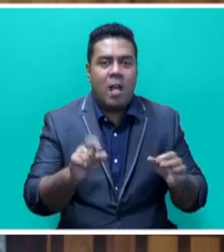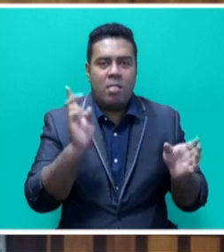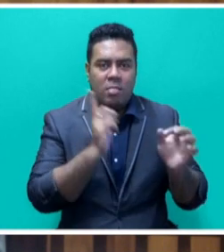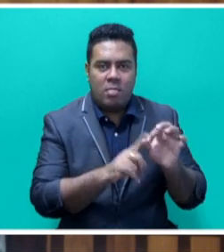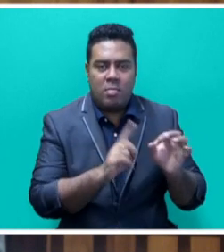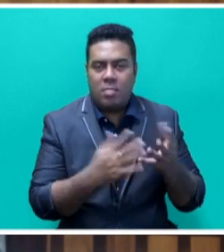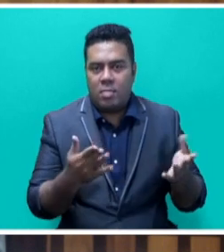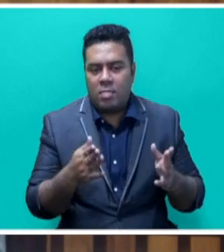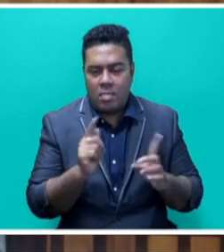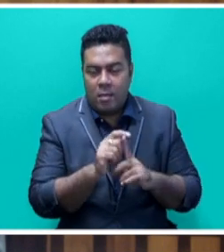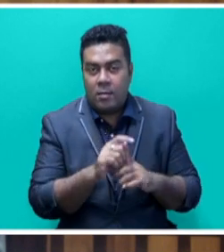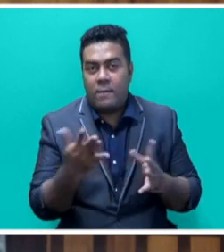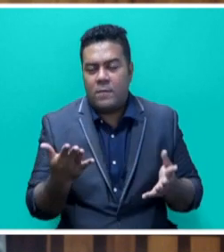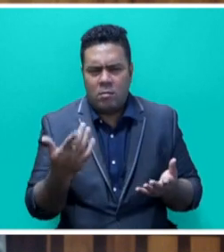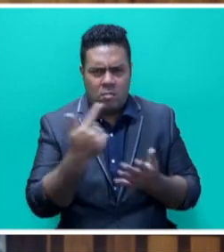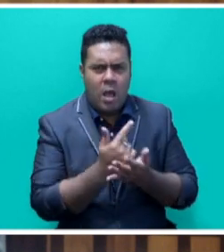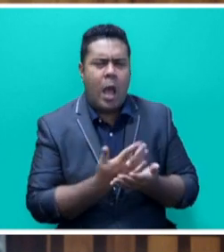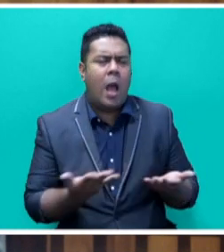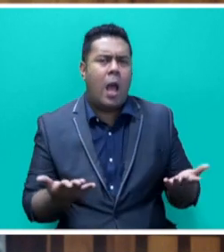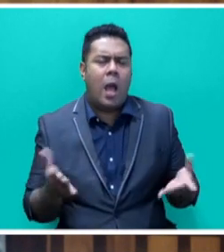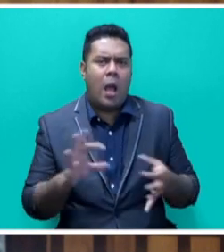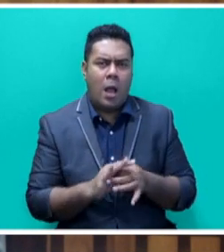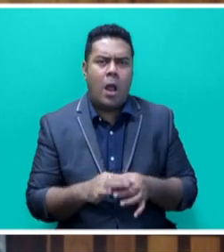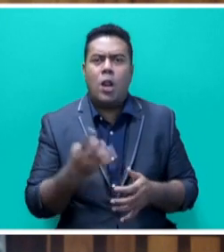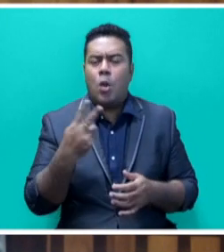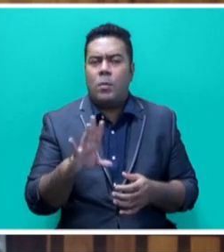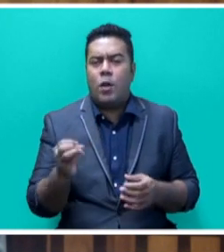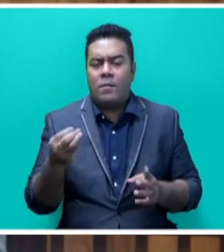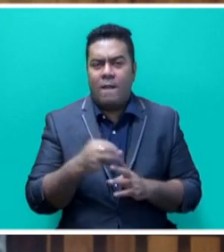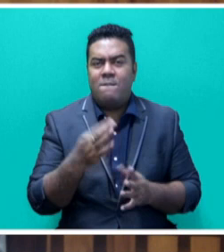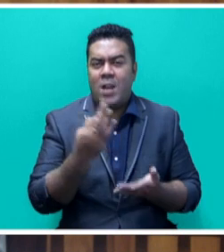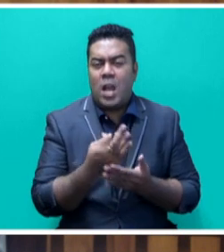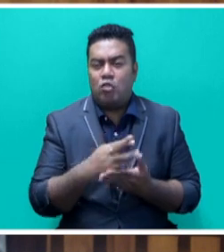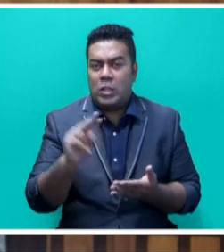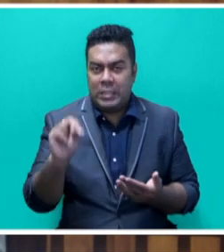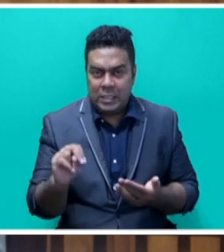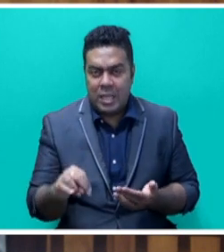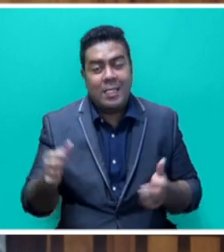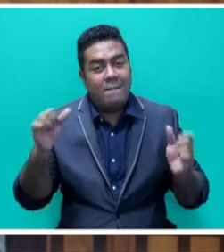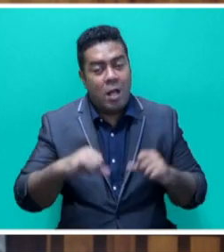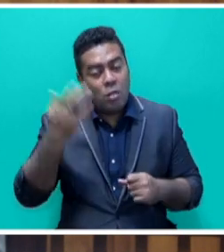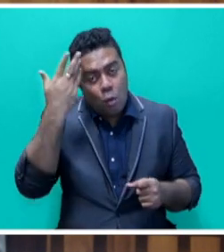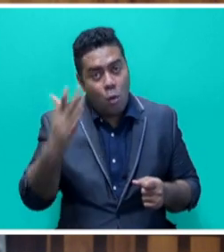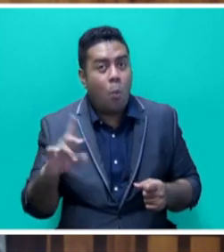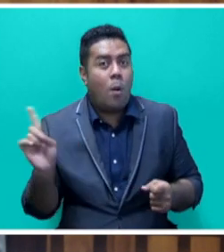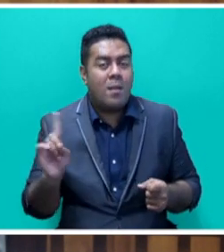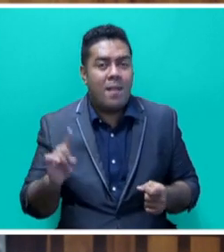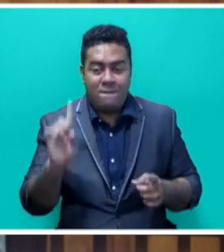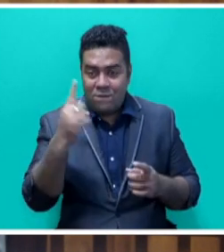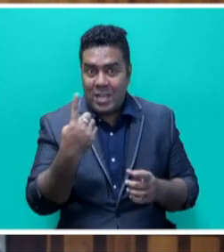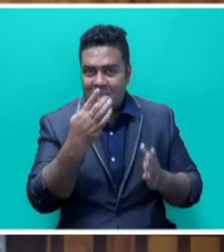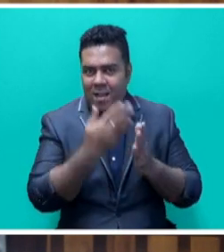question the legitimacy of Fiji's climate action against the enormity of these financing needs. They fail to realize that the first half